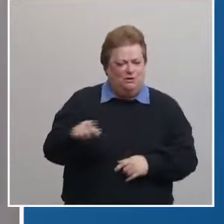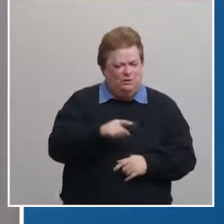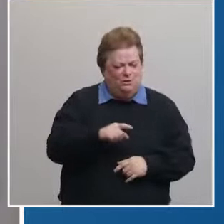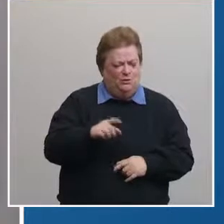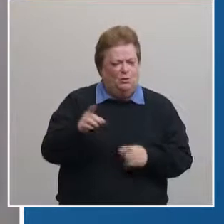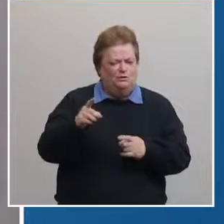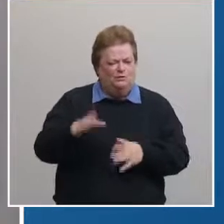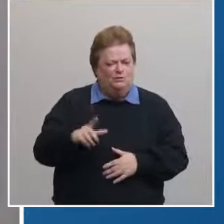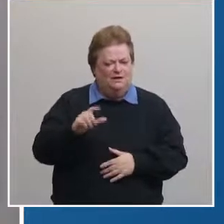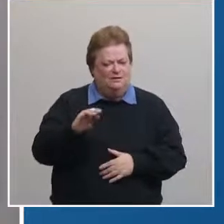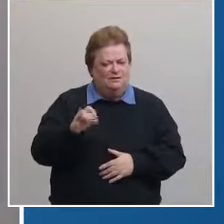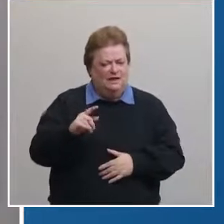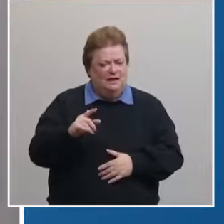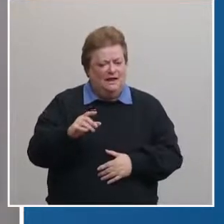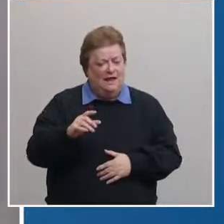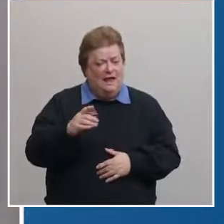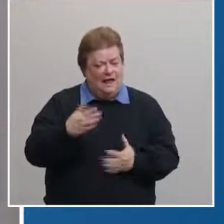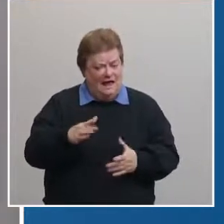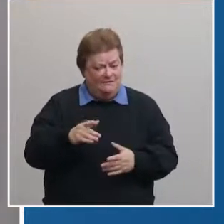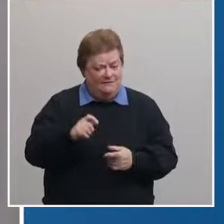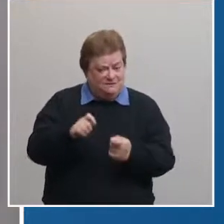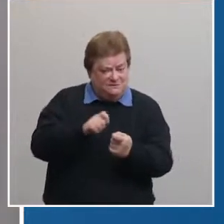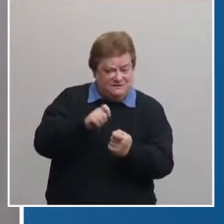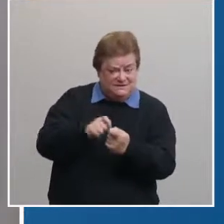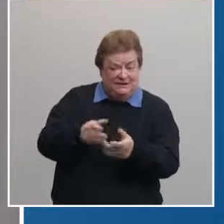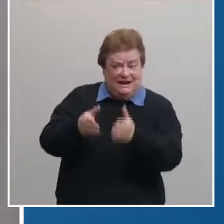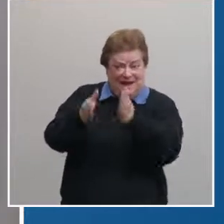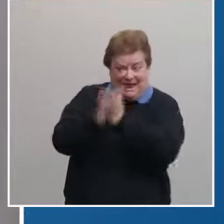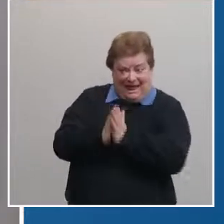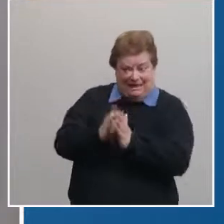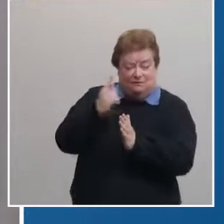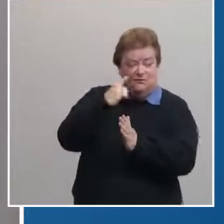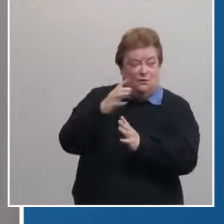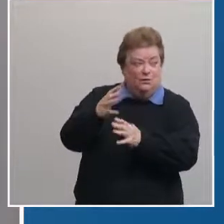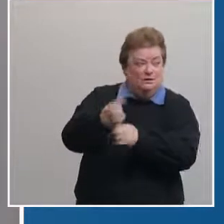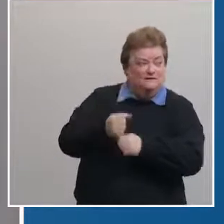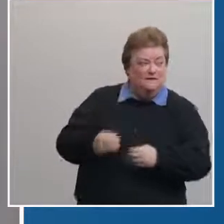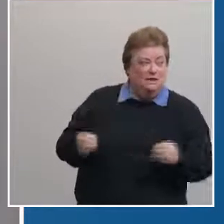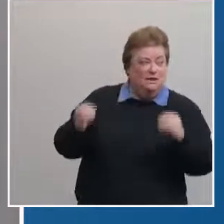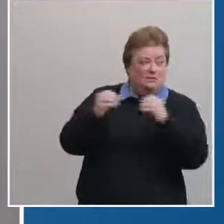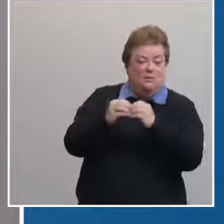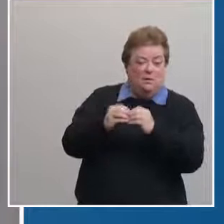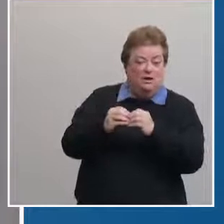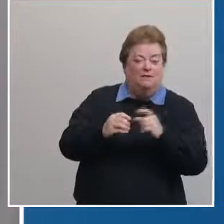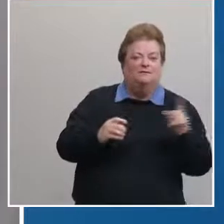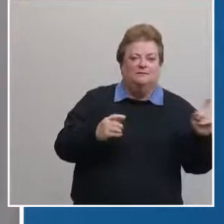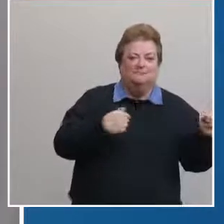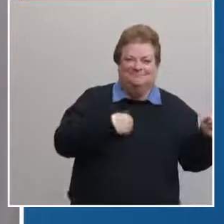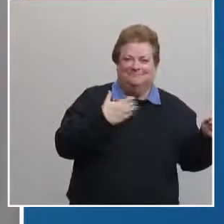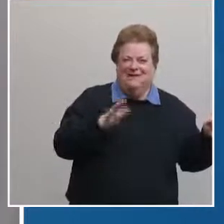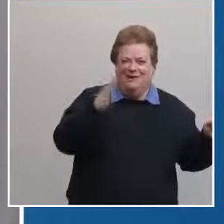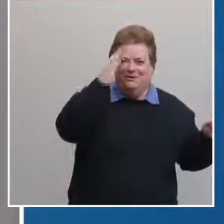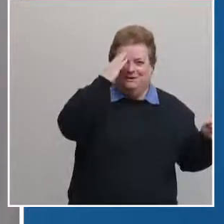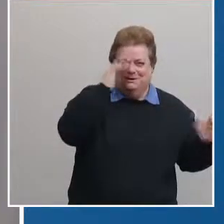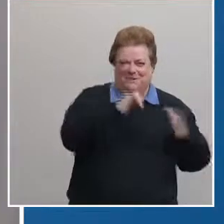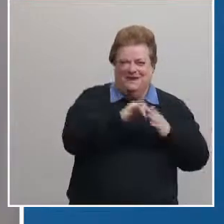lopez uh specifically asked the state for to receive more vaccine i know the answer yes